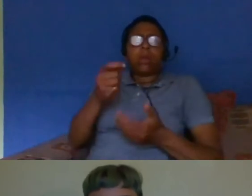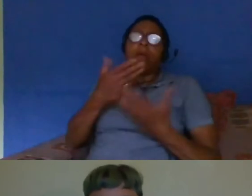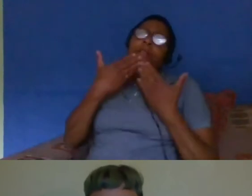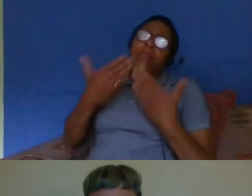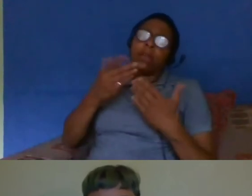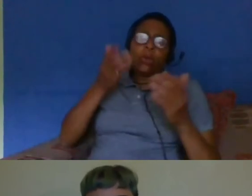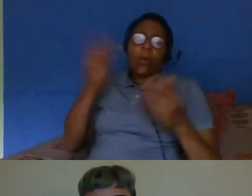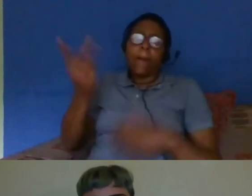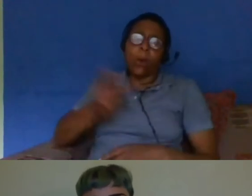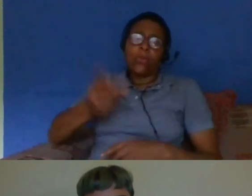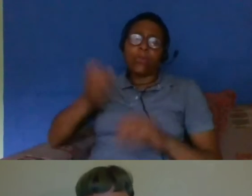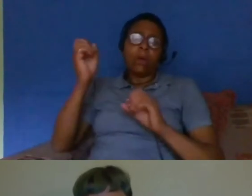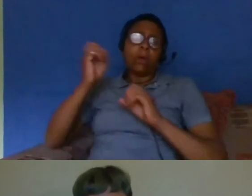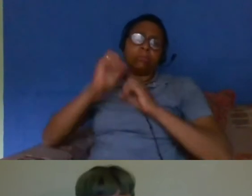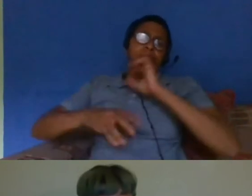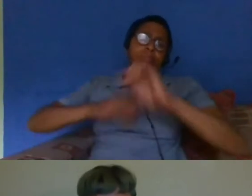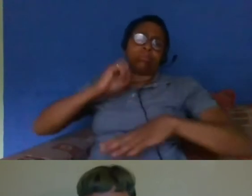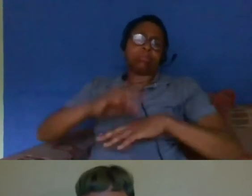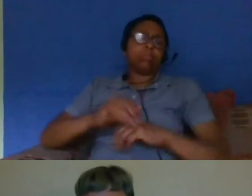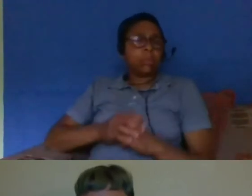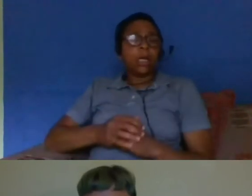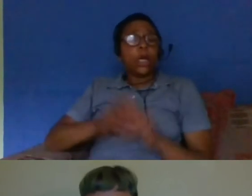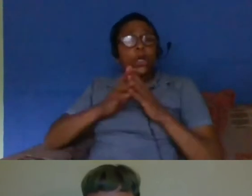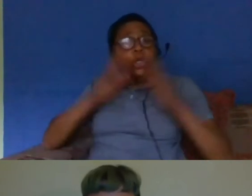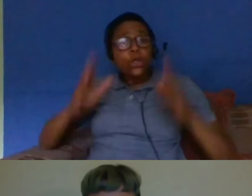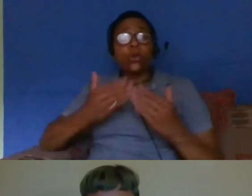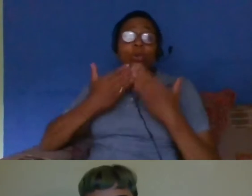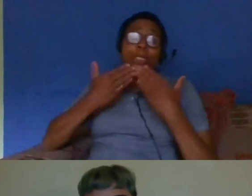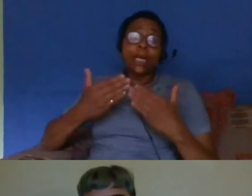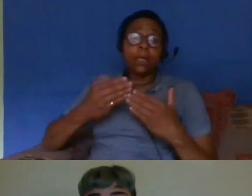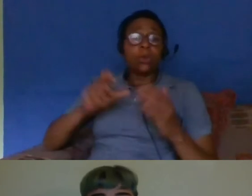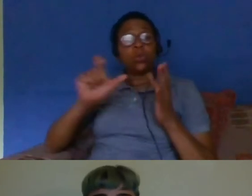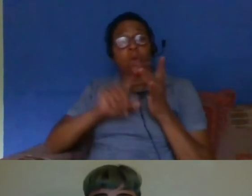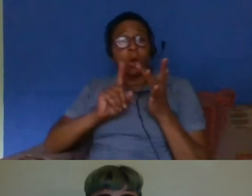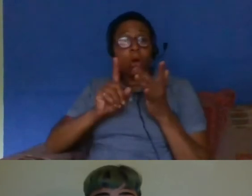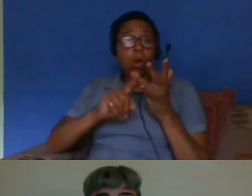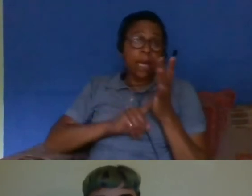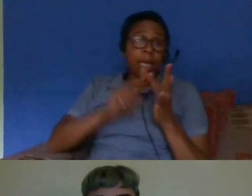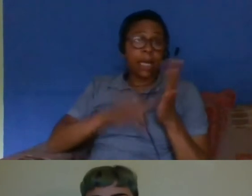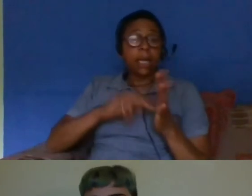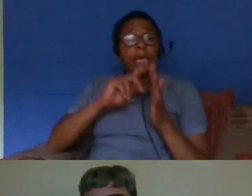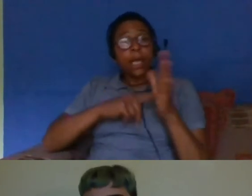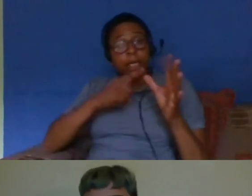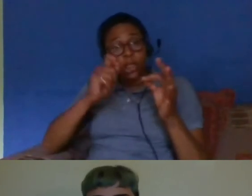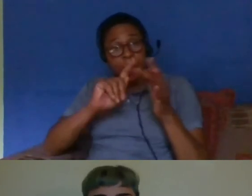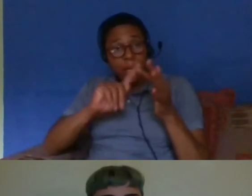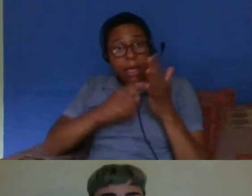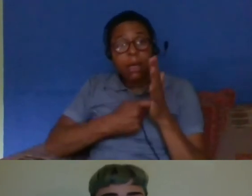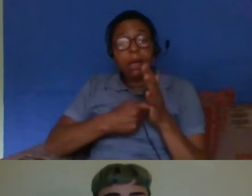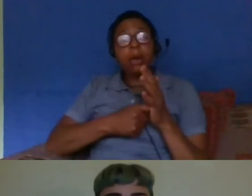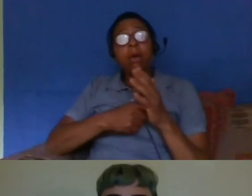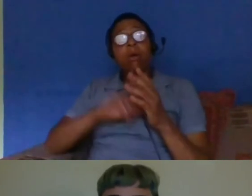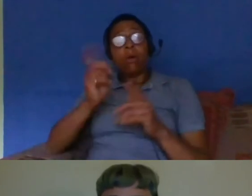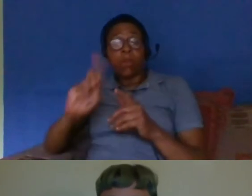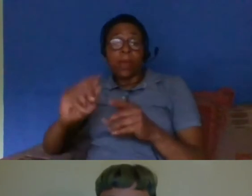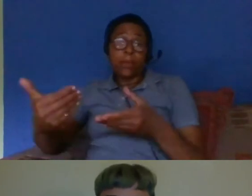time for both of you so a huge thank you uh to colin and jabir um to everyone joining us um to people who put